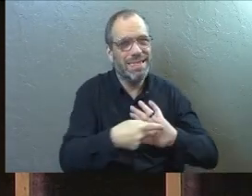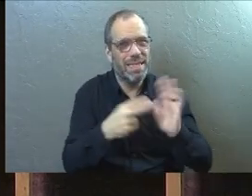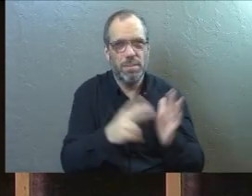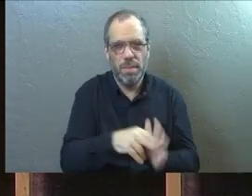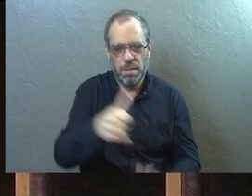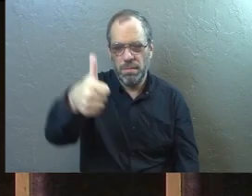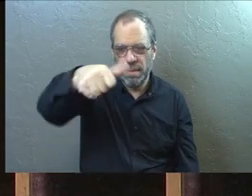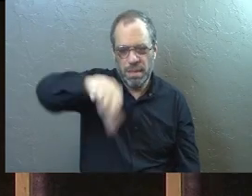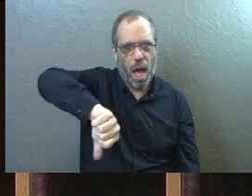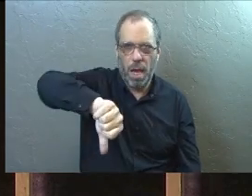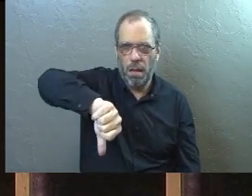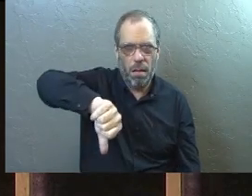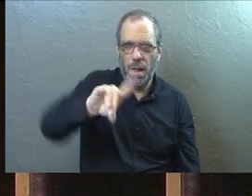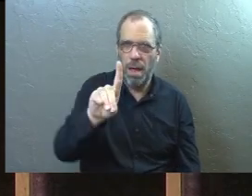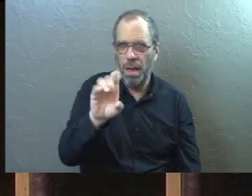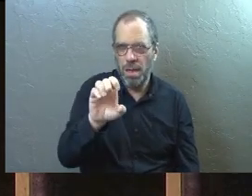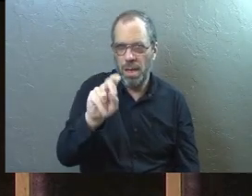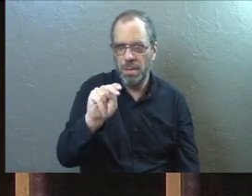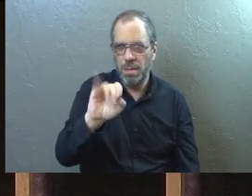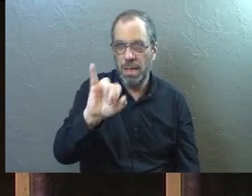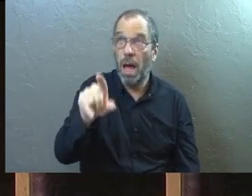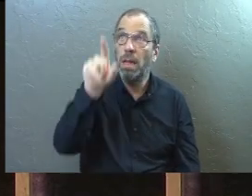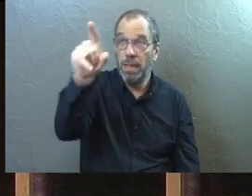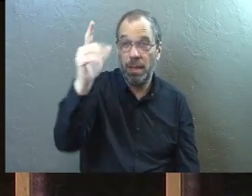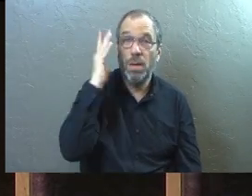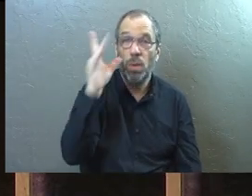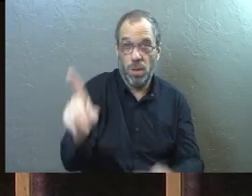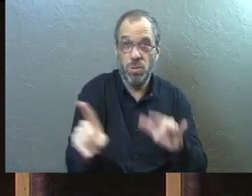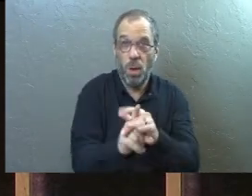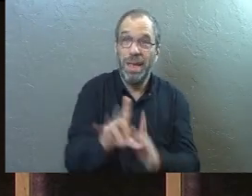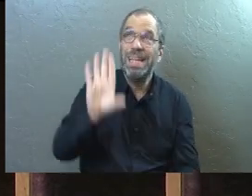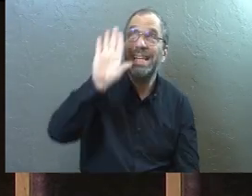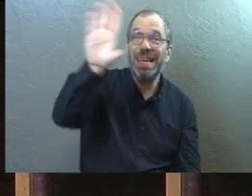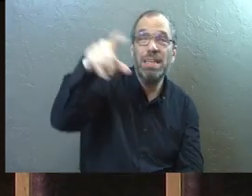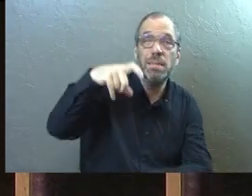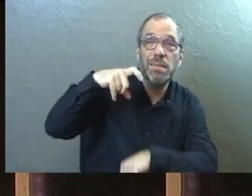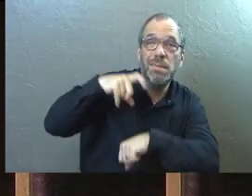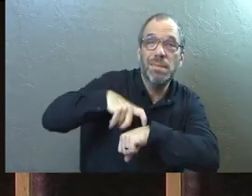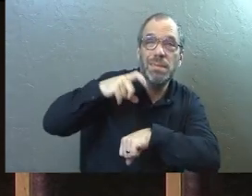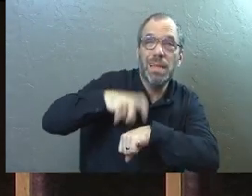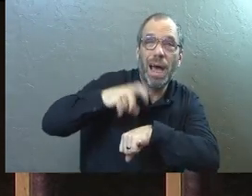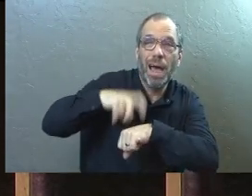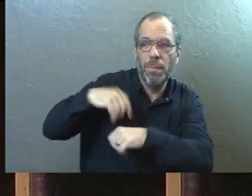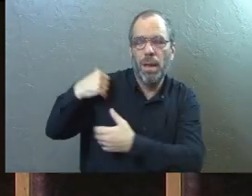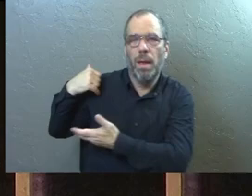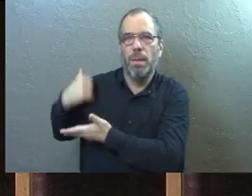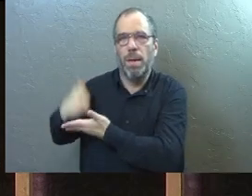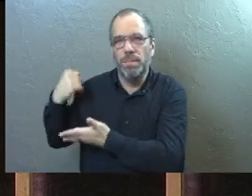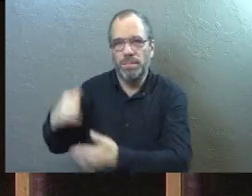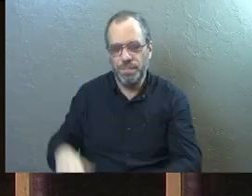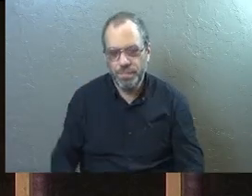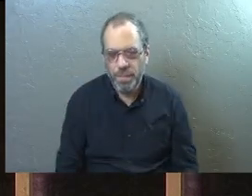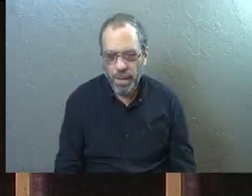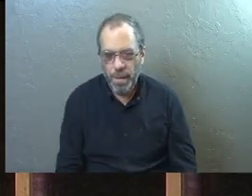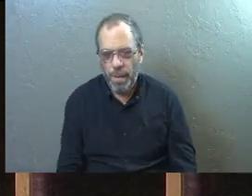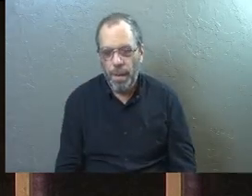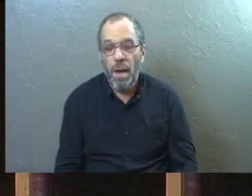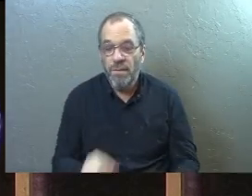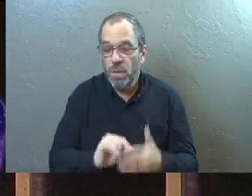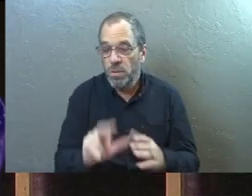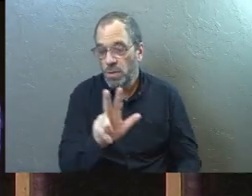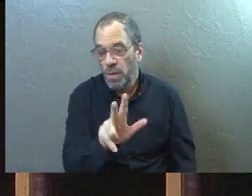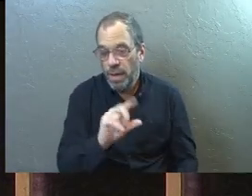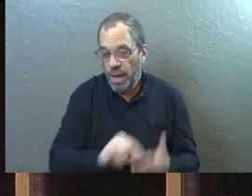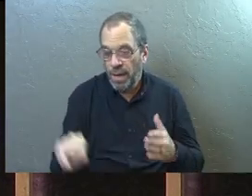God will come through in your situation in his time. Amen. In his time. Verse